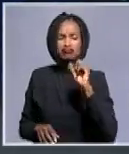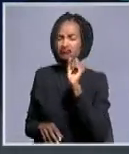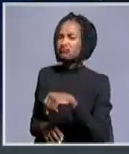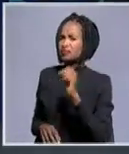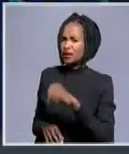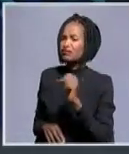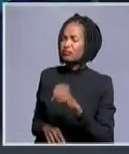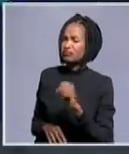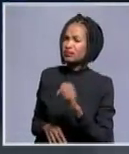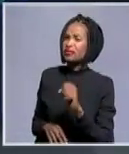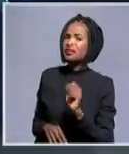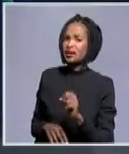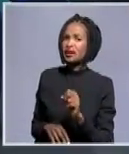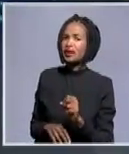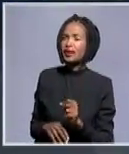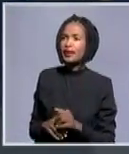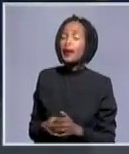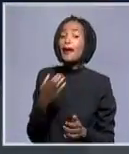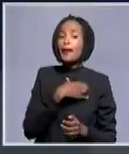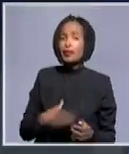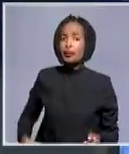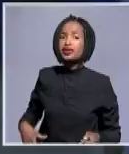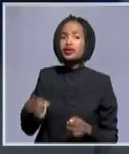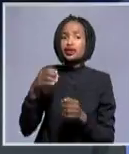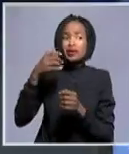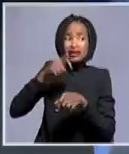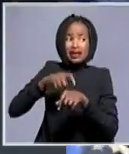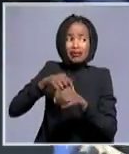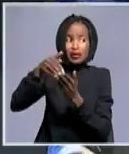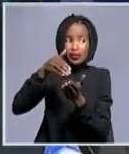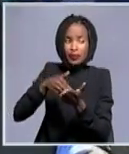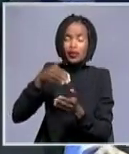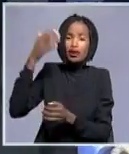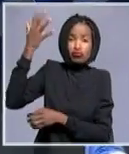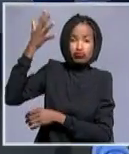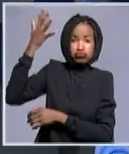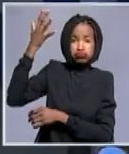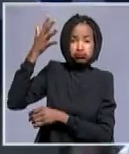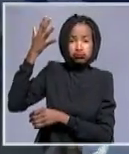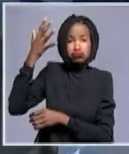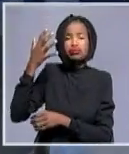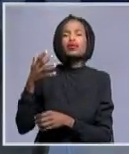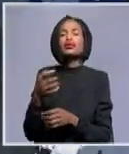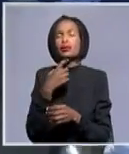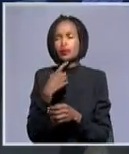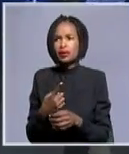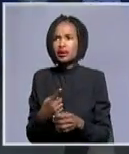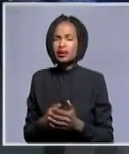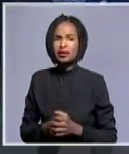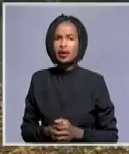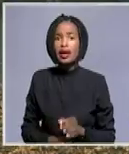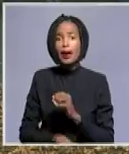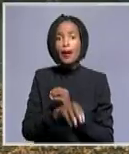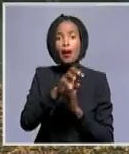yes, Jonas. It was one of the points that the president spoke about when he arrived at the second cleaning station, that of Moses